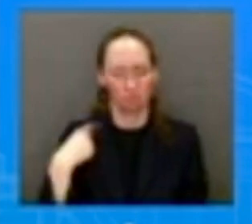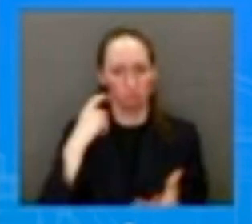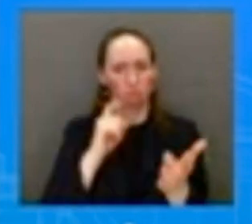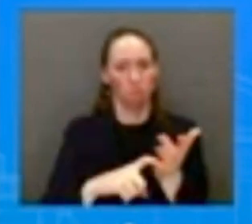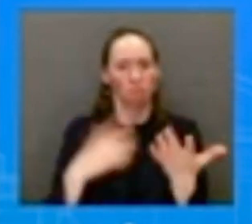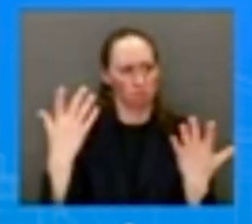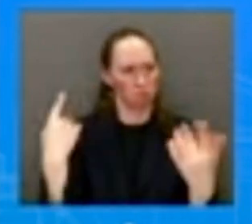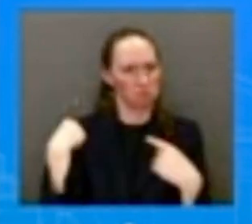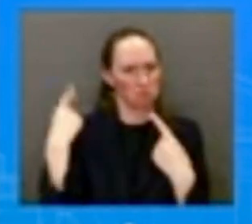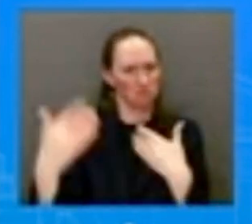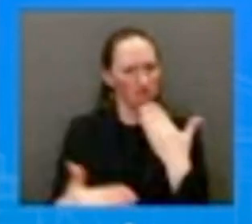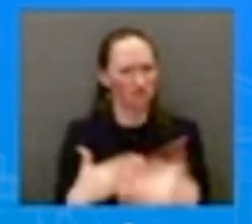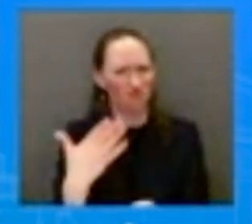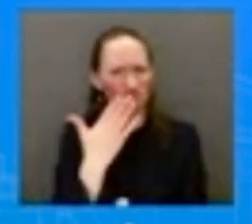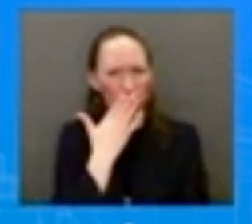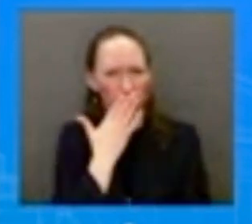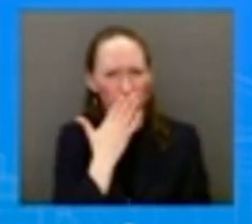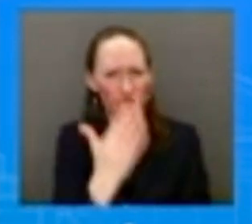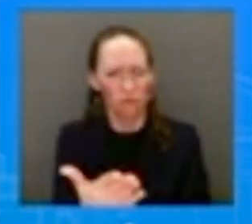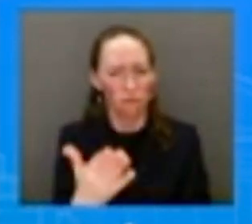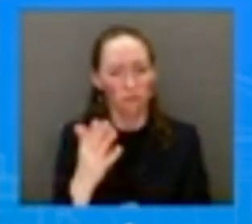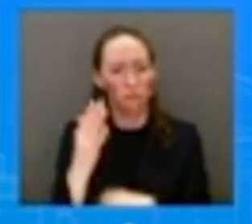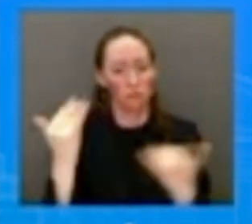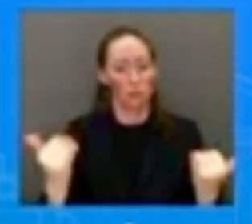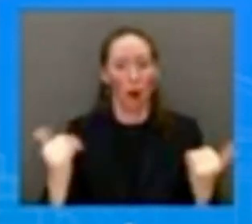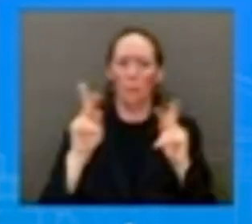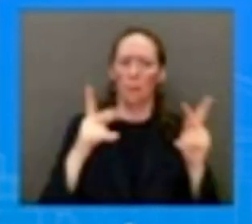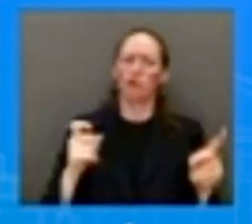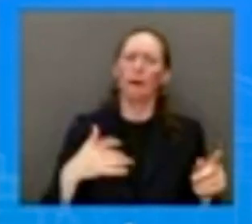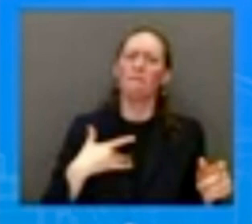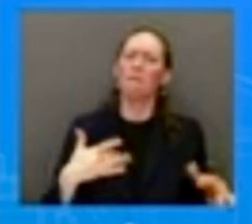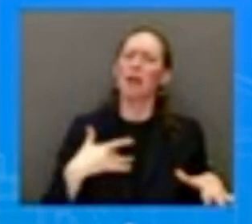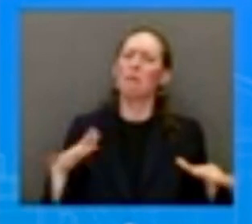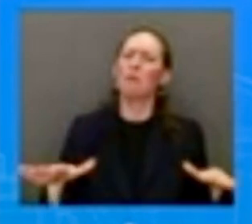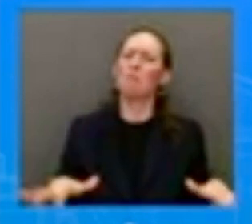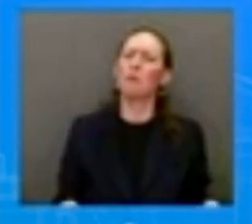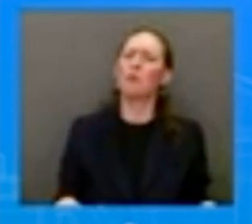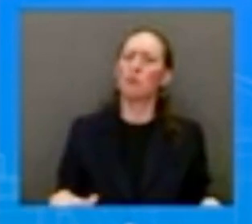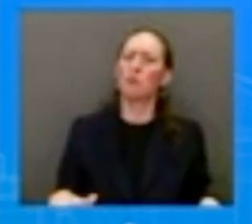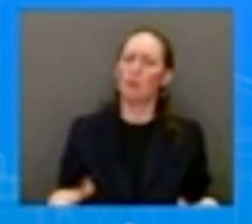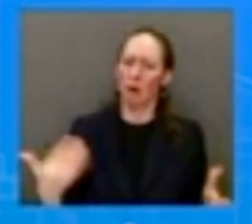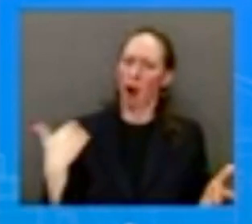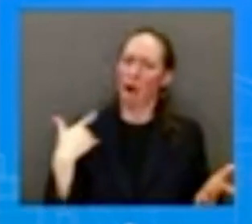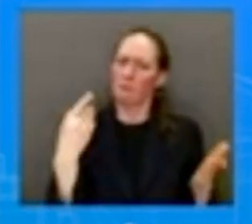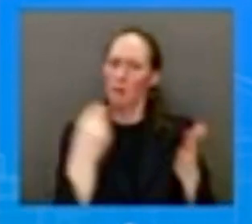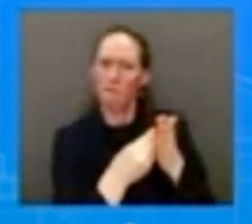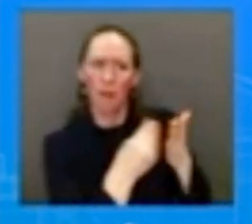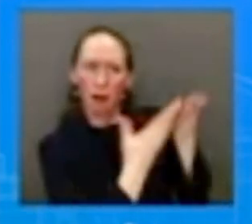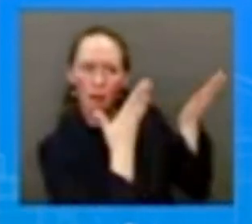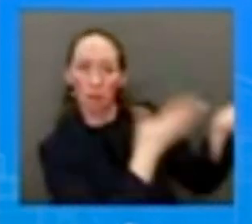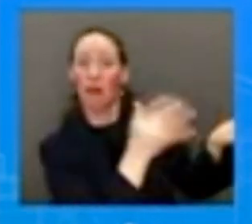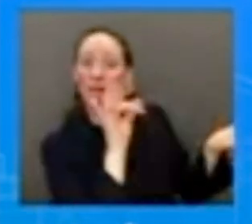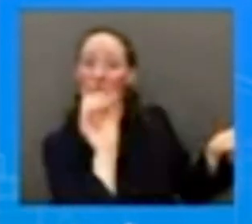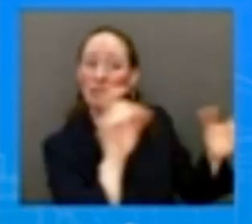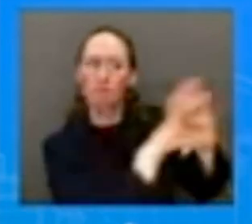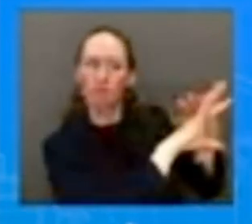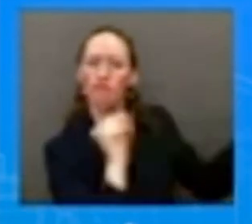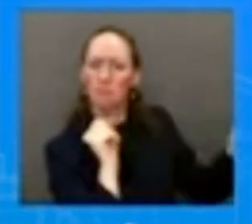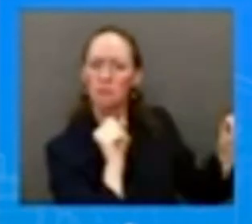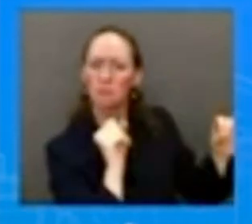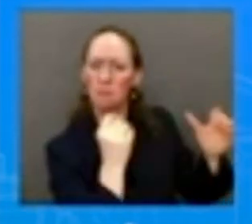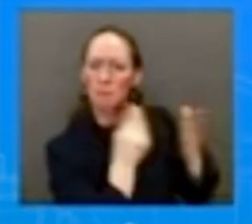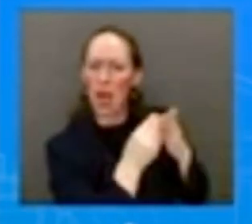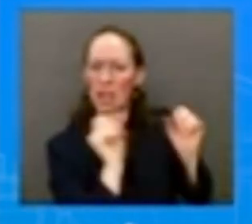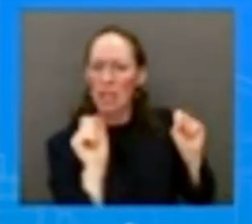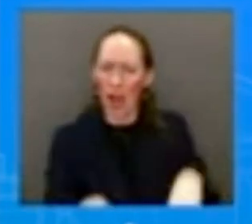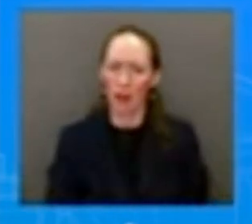depositors get what they need as well, the resources that they need. So, up on the idea of hopelessness, which think